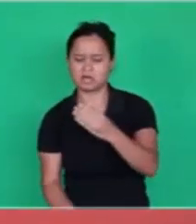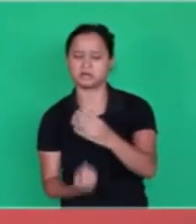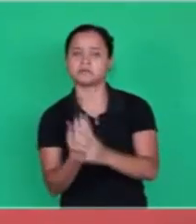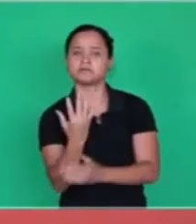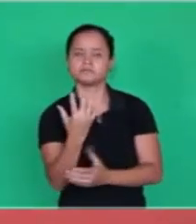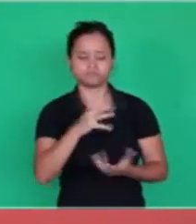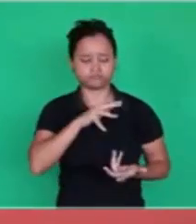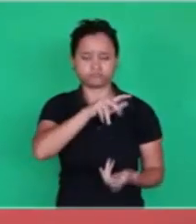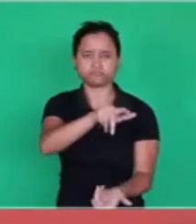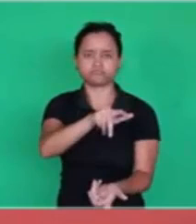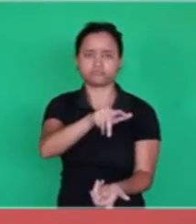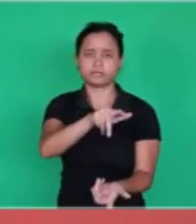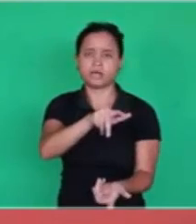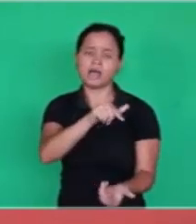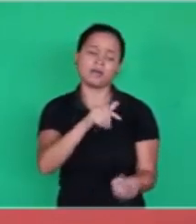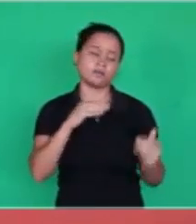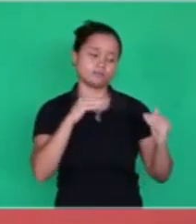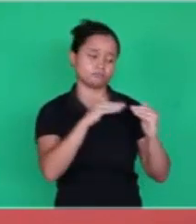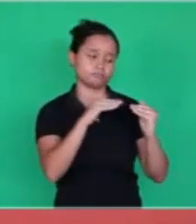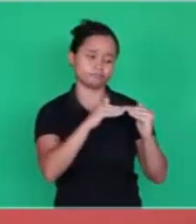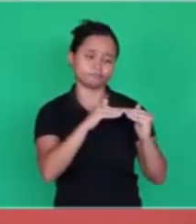ask, do you agree? I don't know.